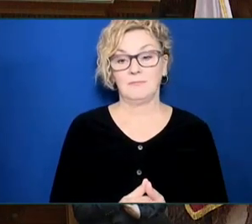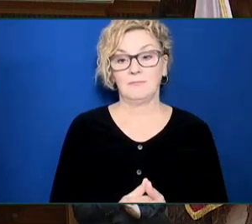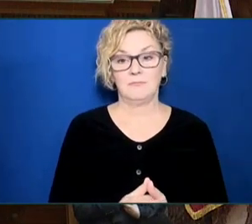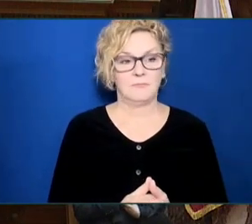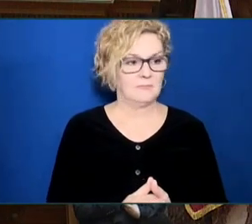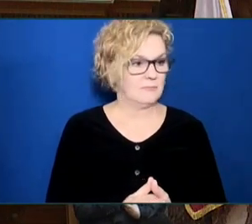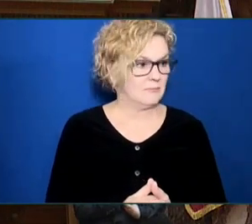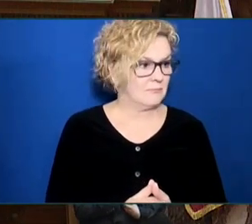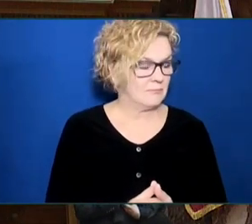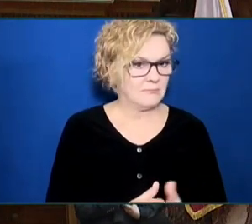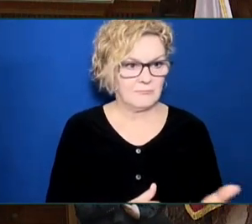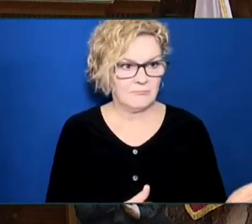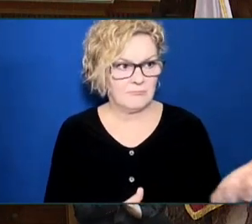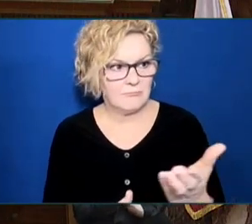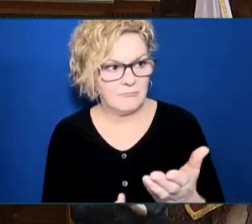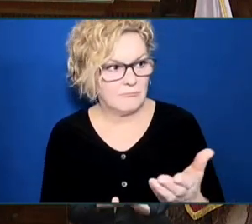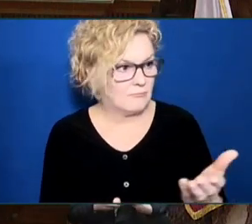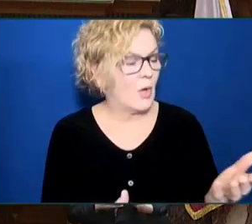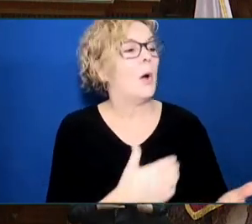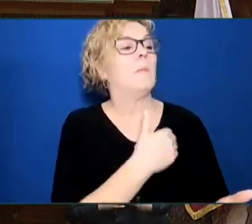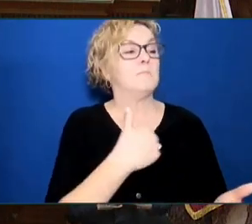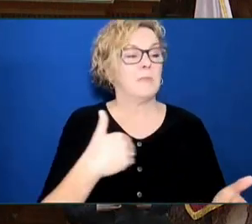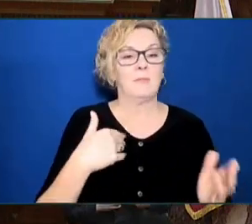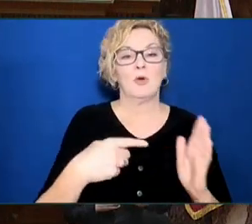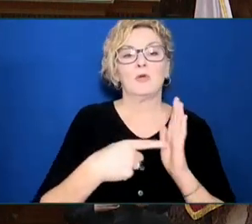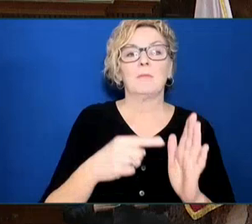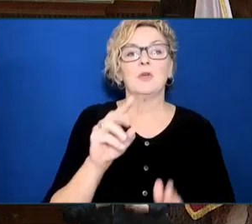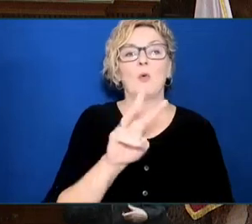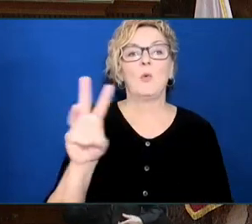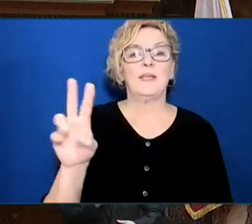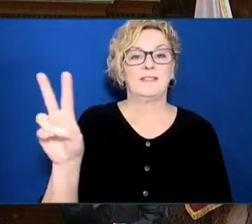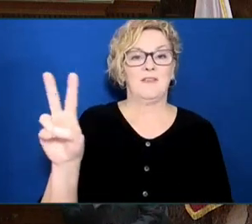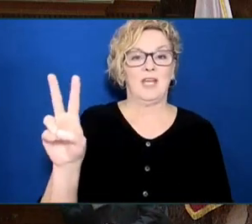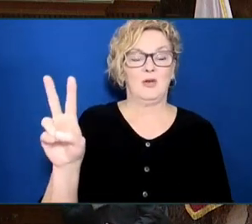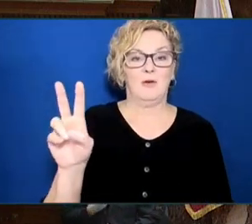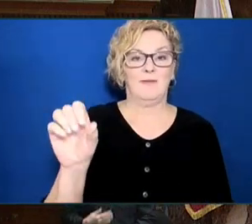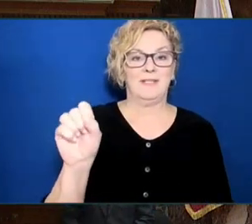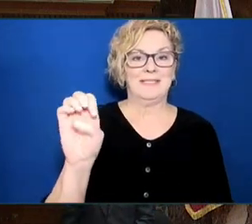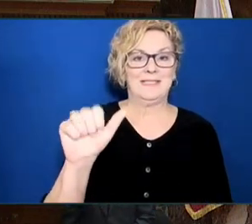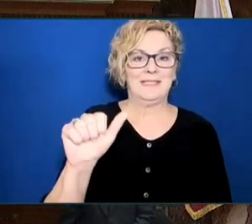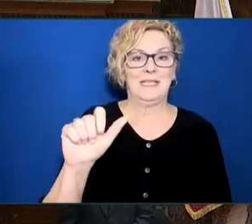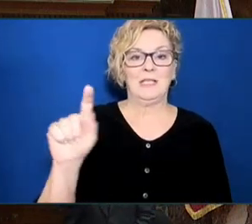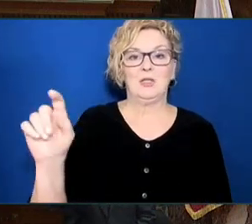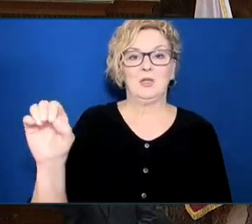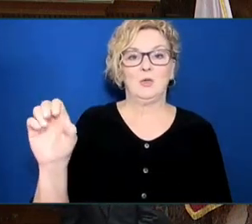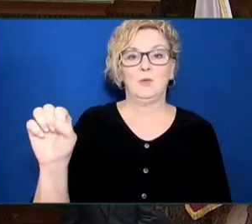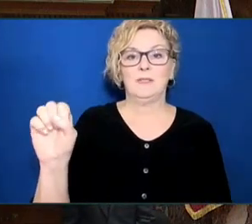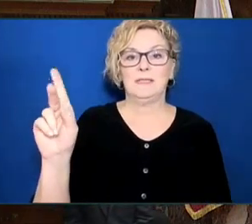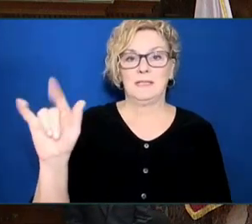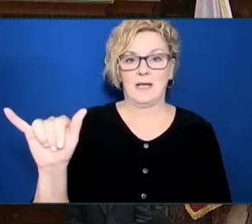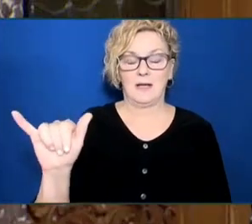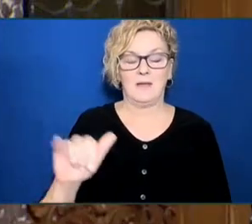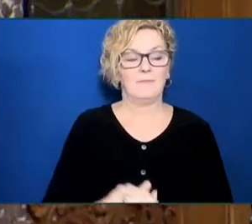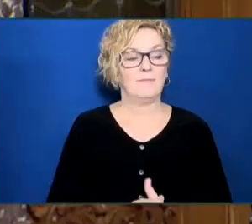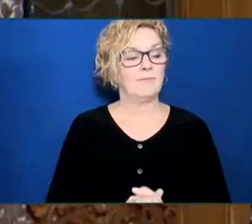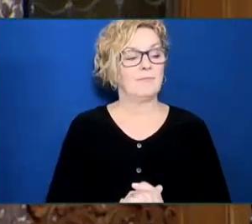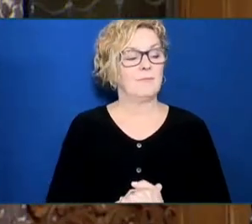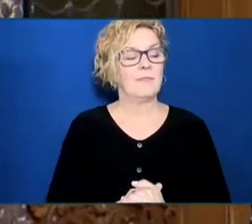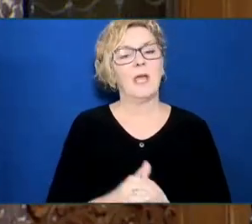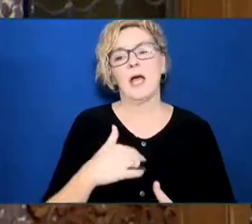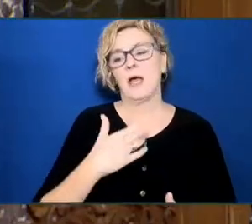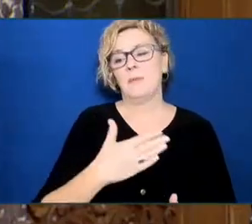Member for West Vancouver, Sea to Sky. Thank you, Mr. Speaker. I'm pleased to rise today to speak on the importance of cycling